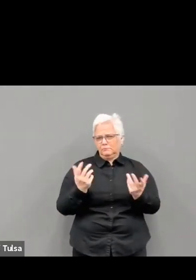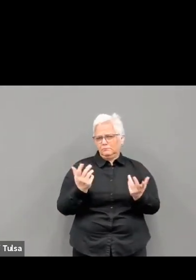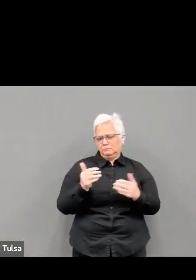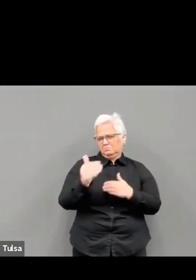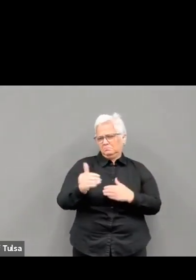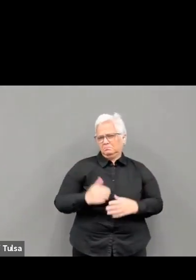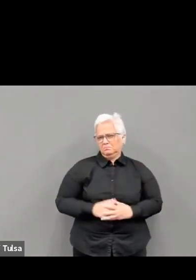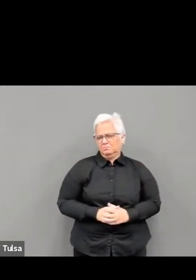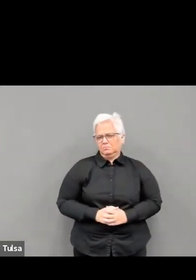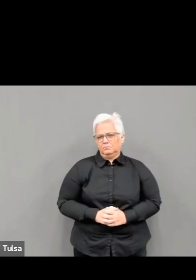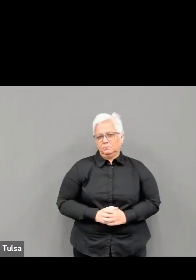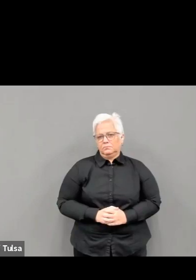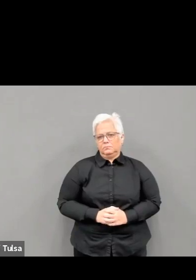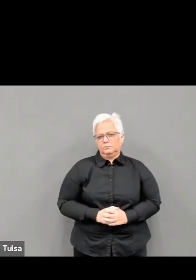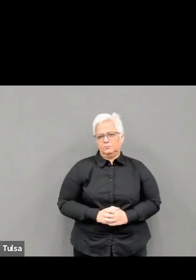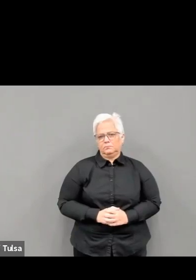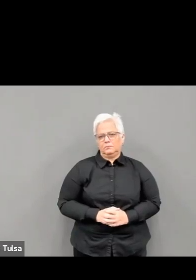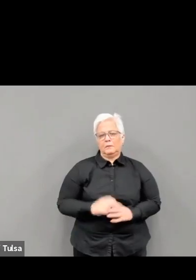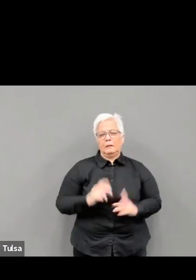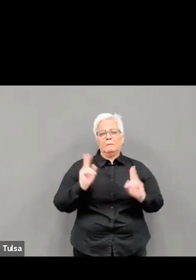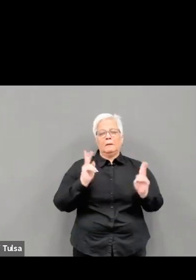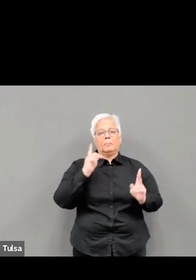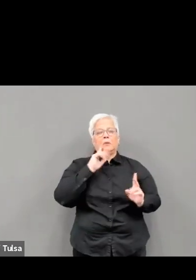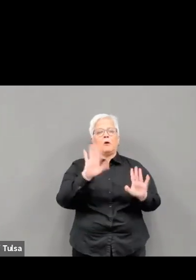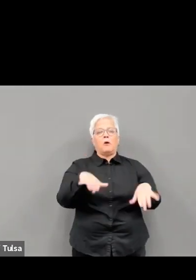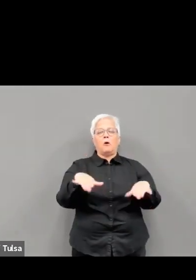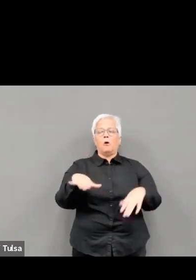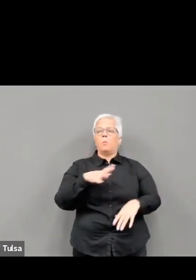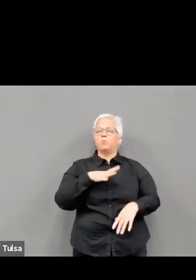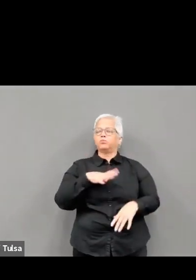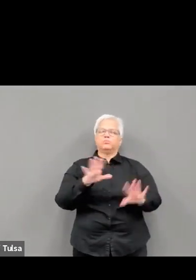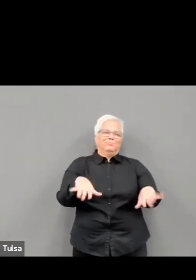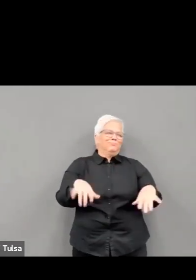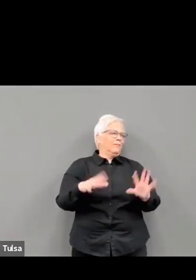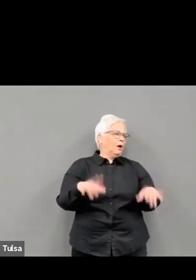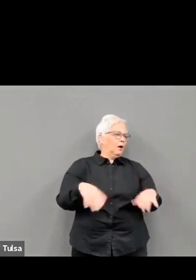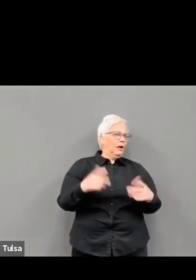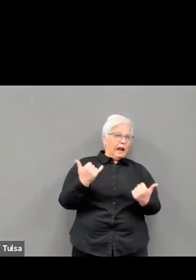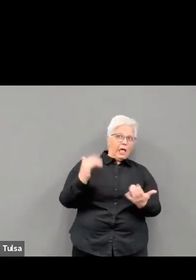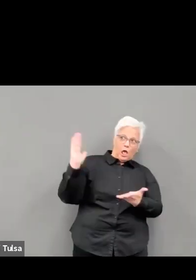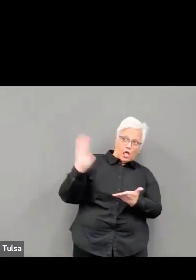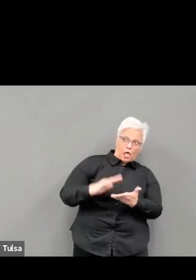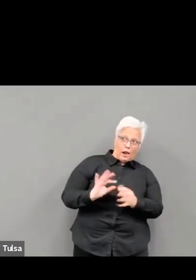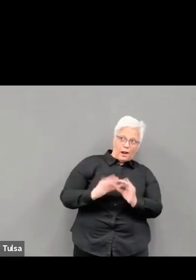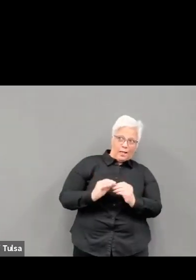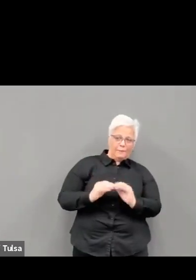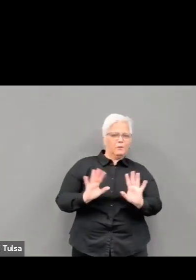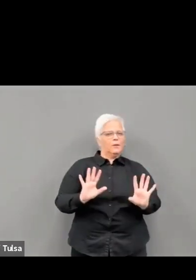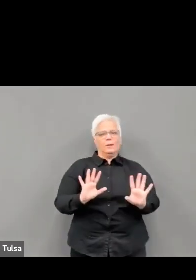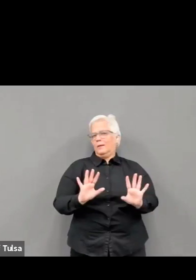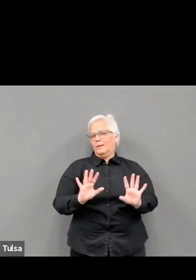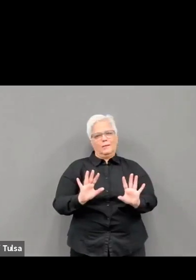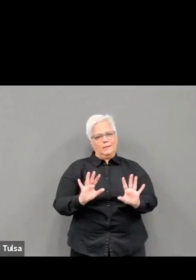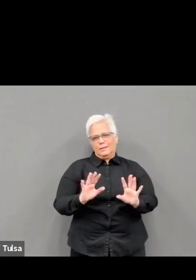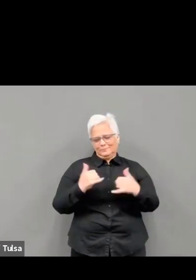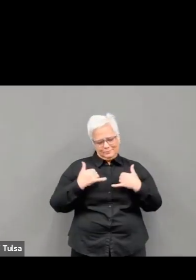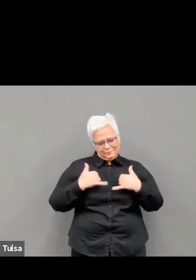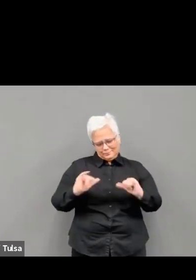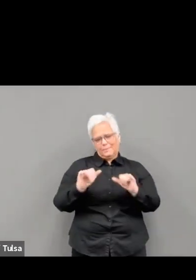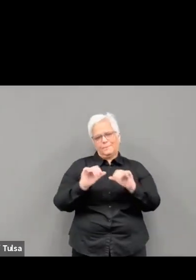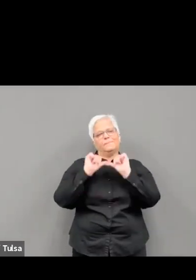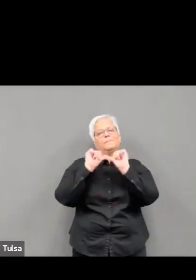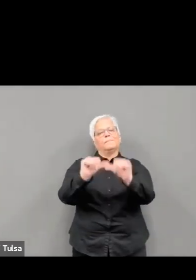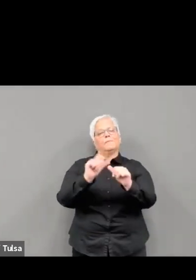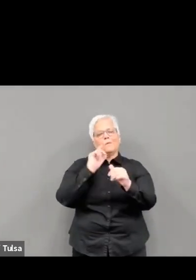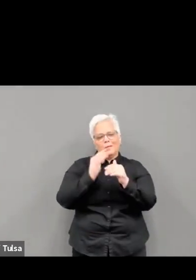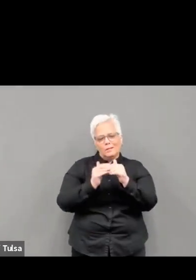it'd be politically popular. Lastly, I want to thank our local health care providers who've signed